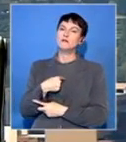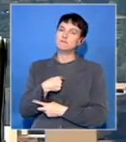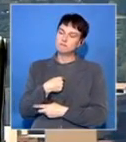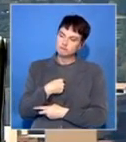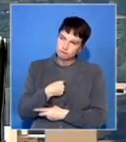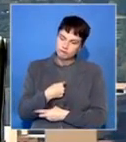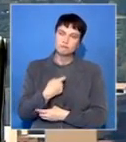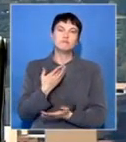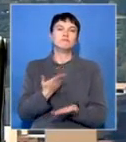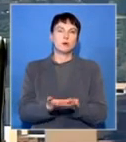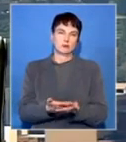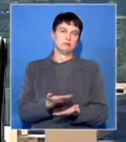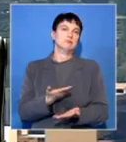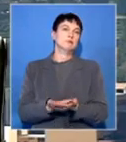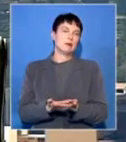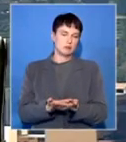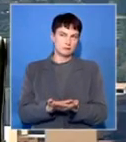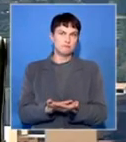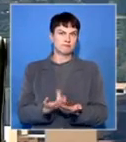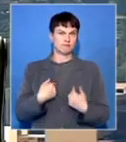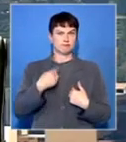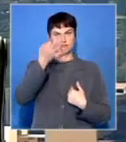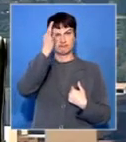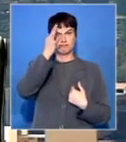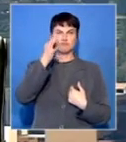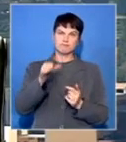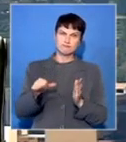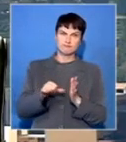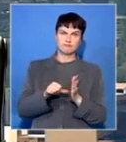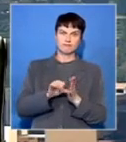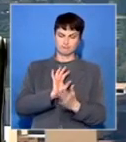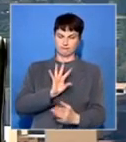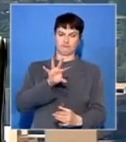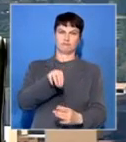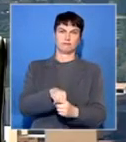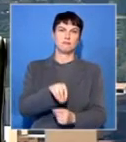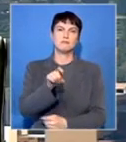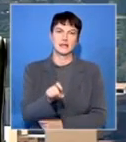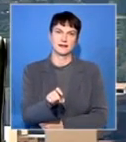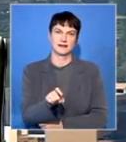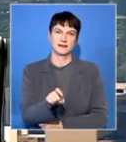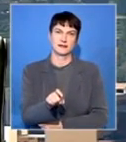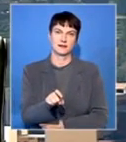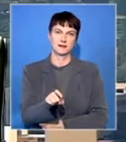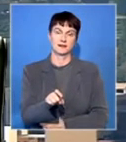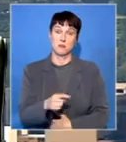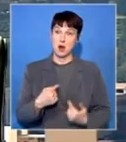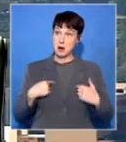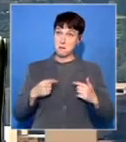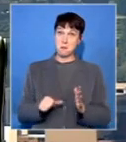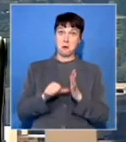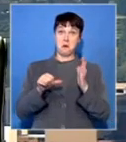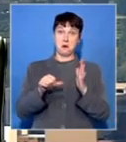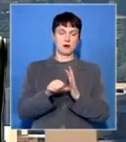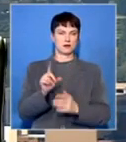it might be important for the state not to be rendered impotent. That we do need to have